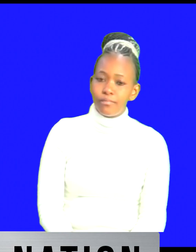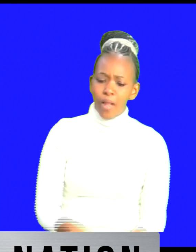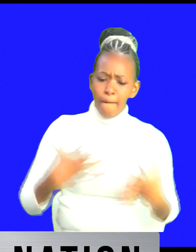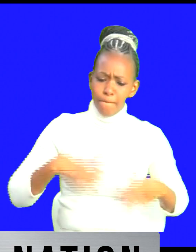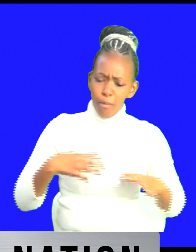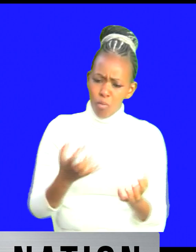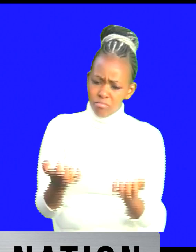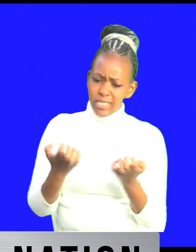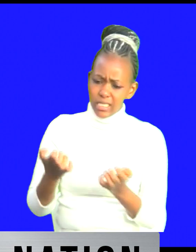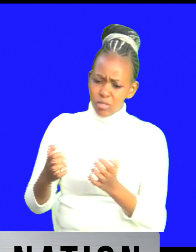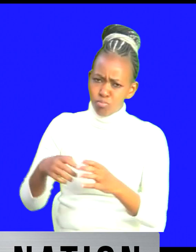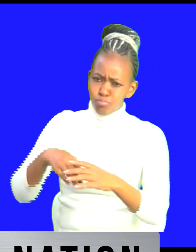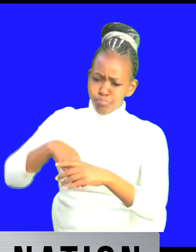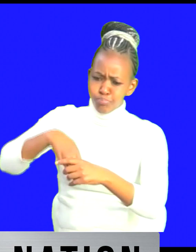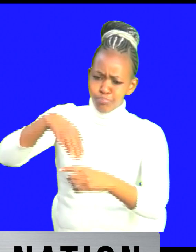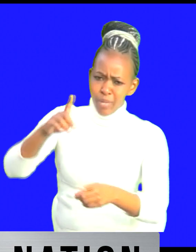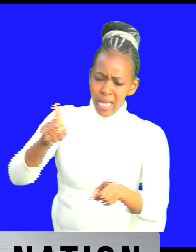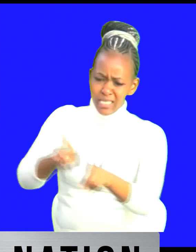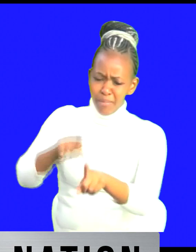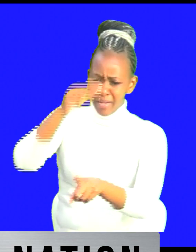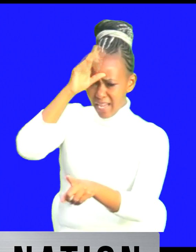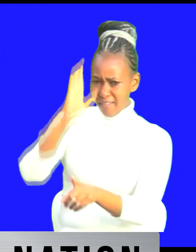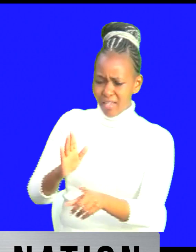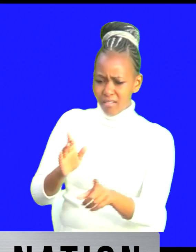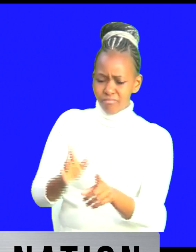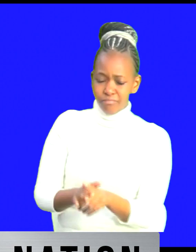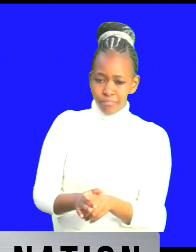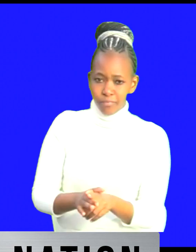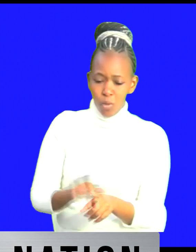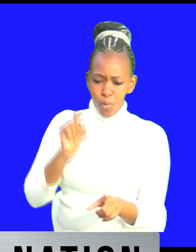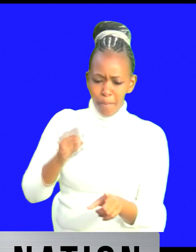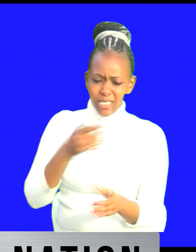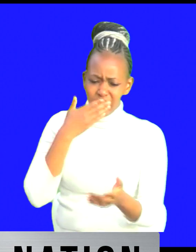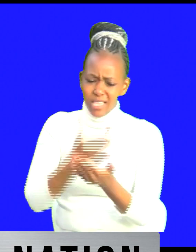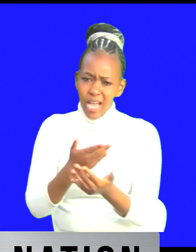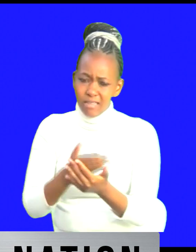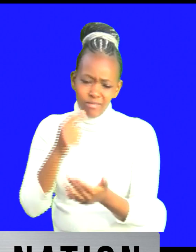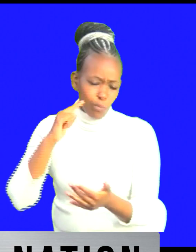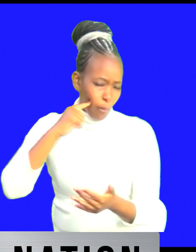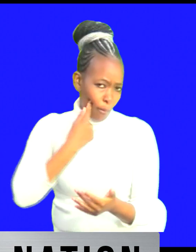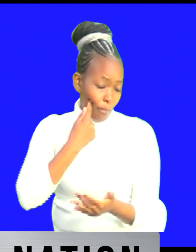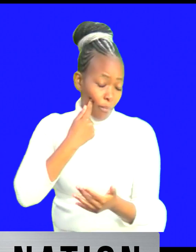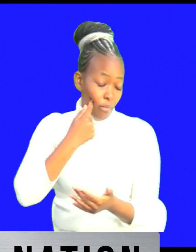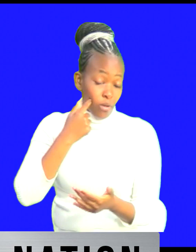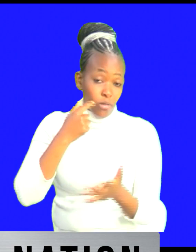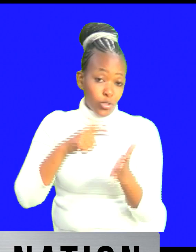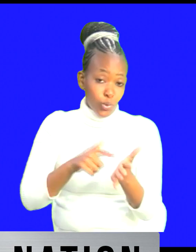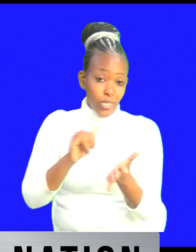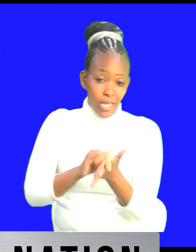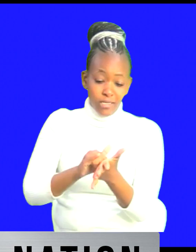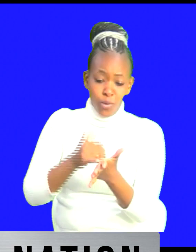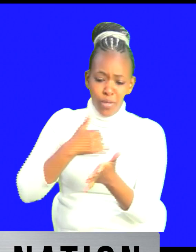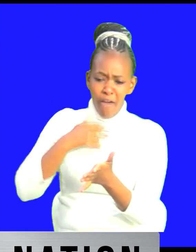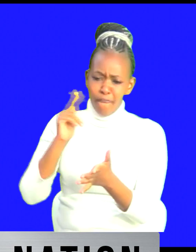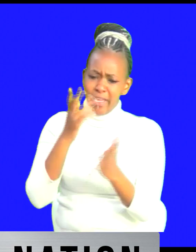need to come out like uh the governor and we need to thank him for having shown us that uh they are kenyans who are willing to support right uh the